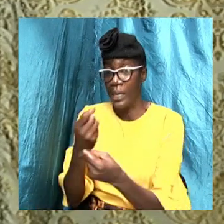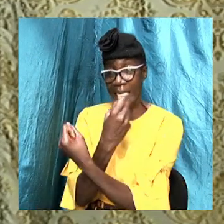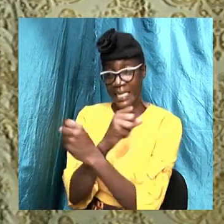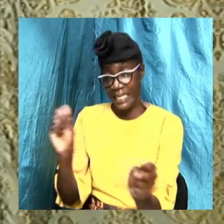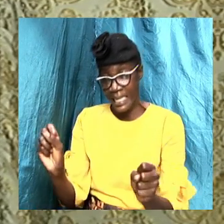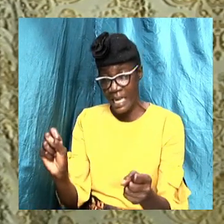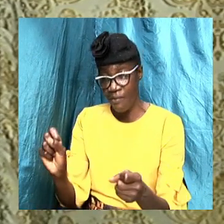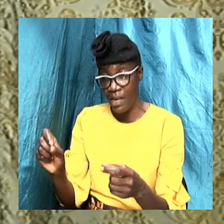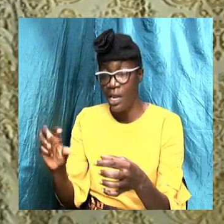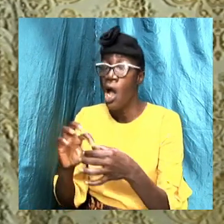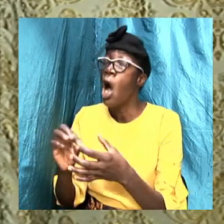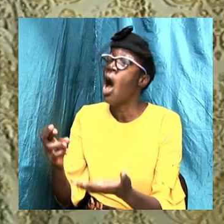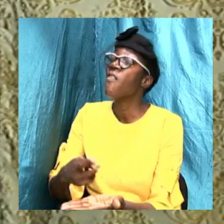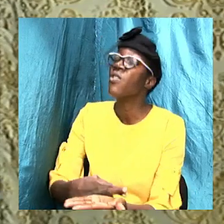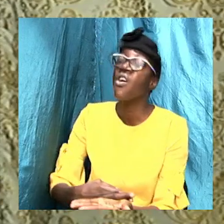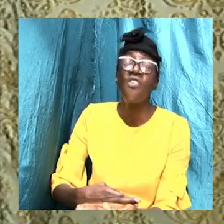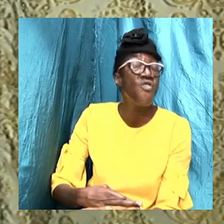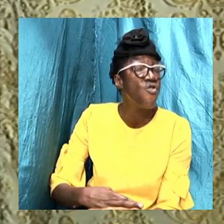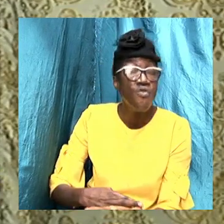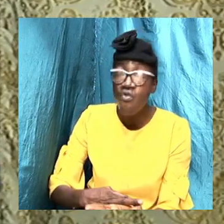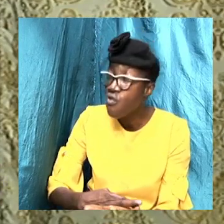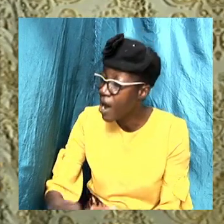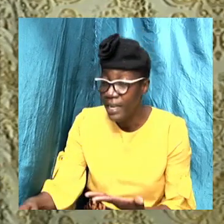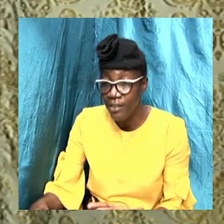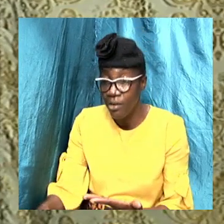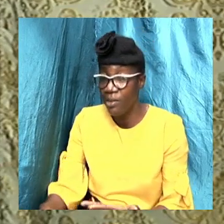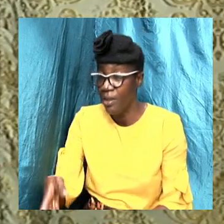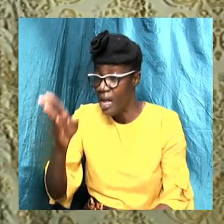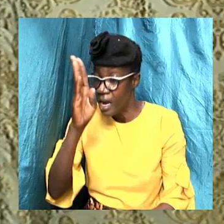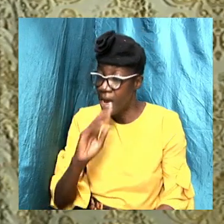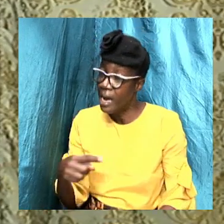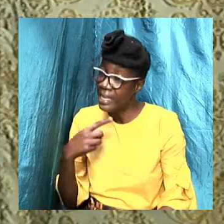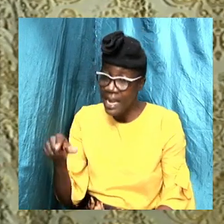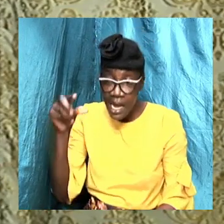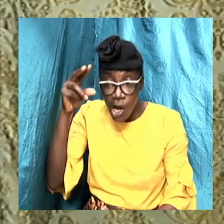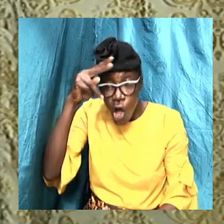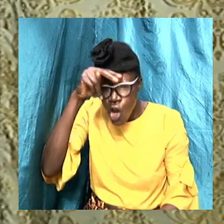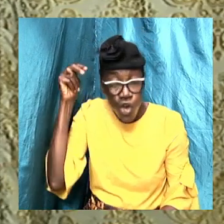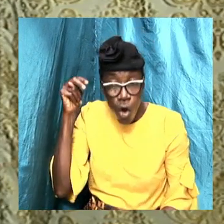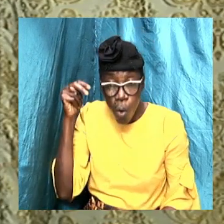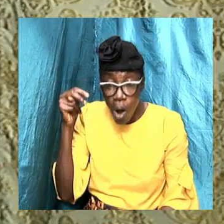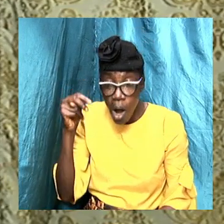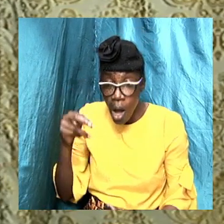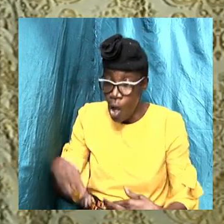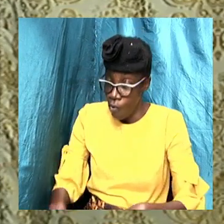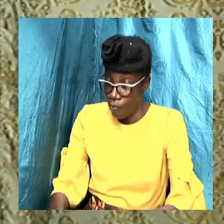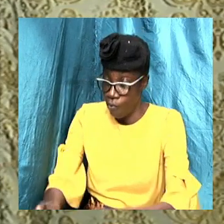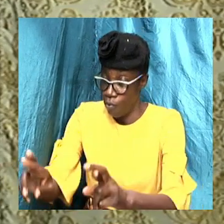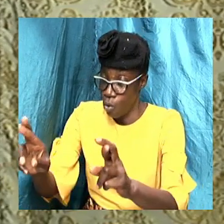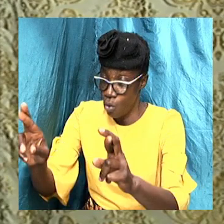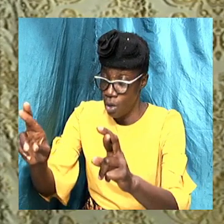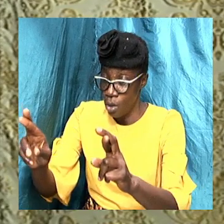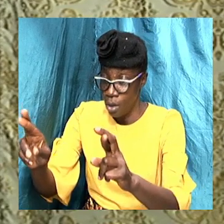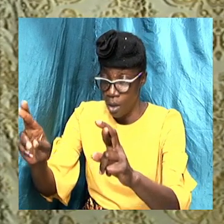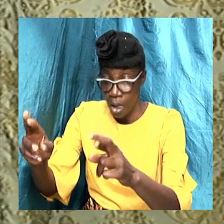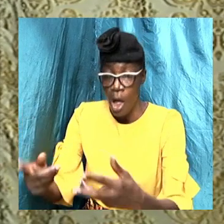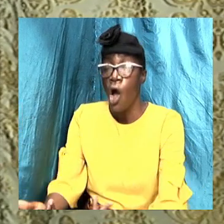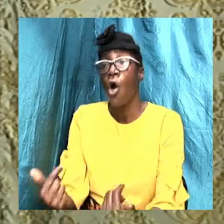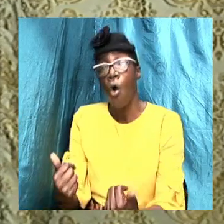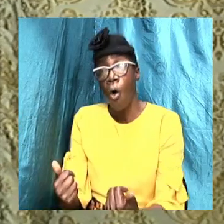So, eight righteous was there. God tells Noah that, here. Flood is going to come. Nobody has ever seen flood before. And Noah